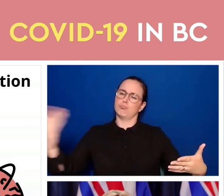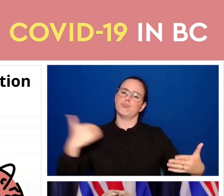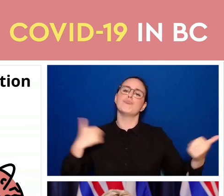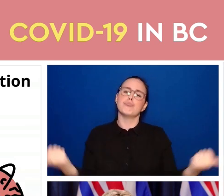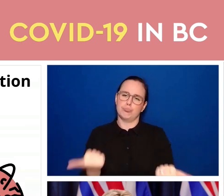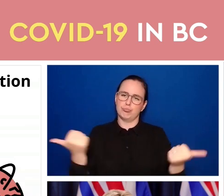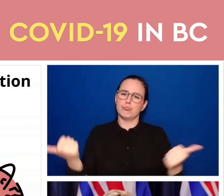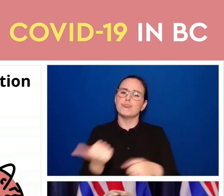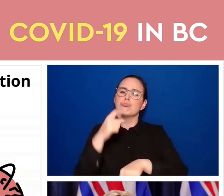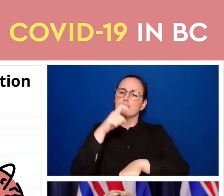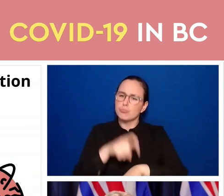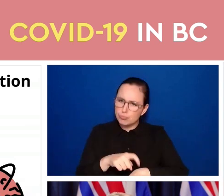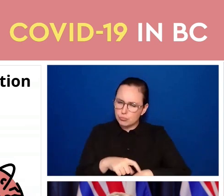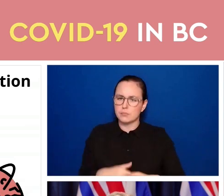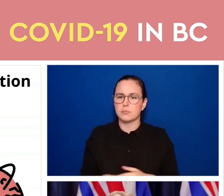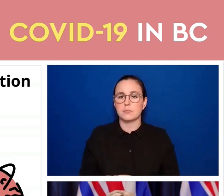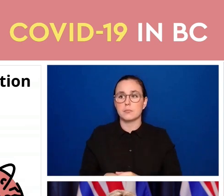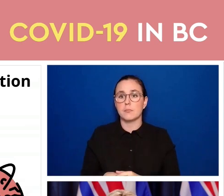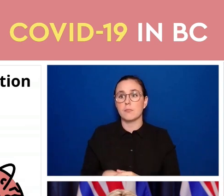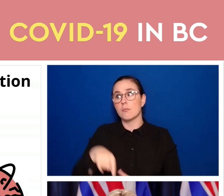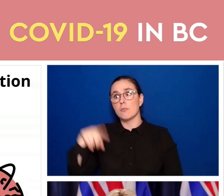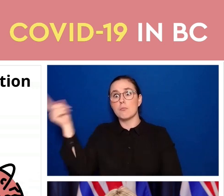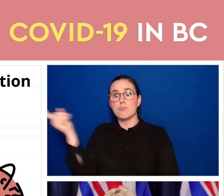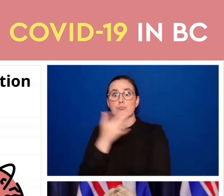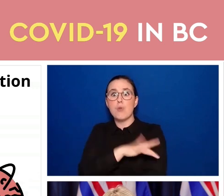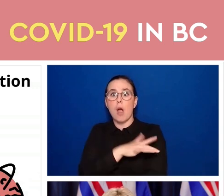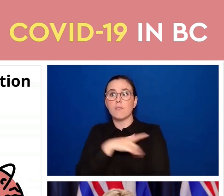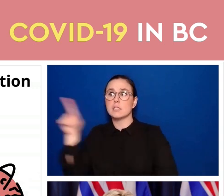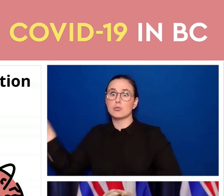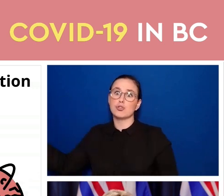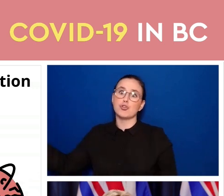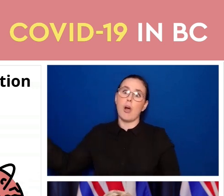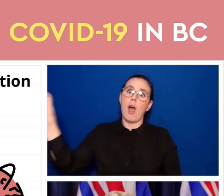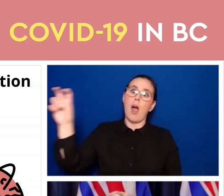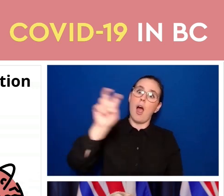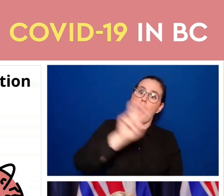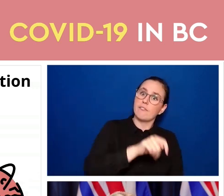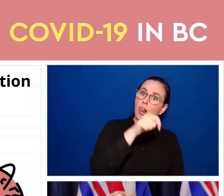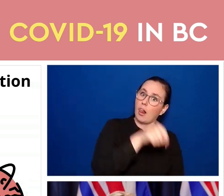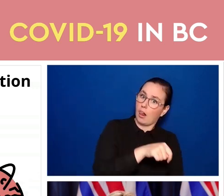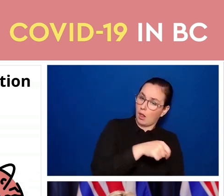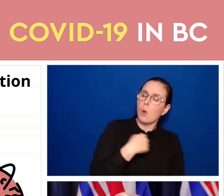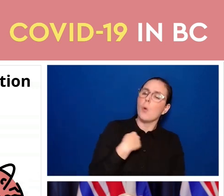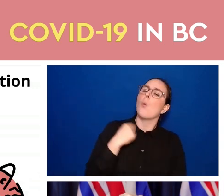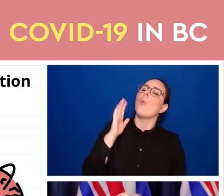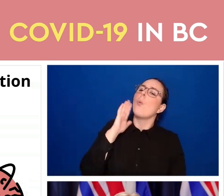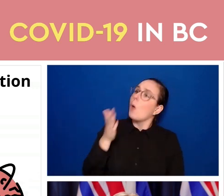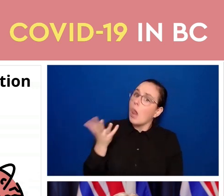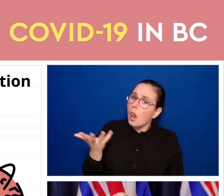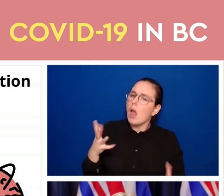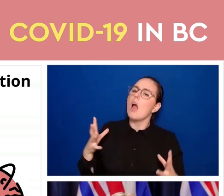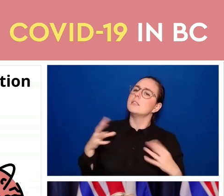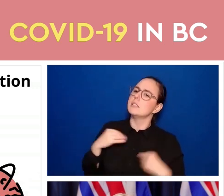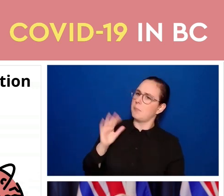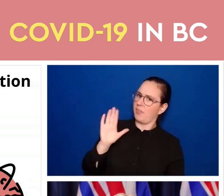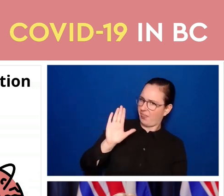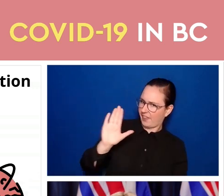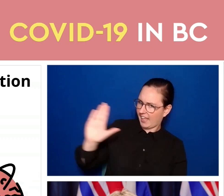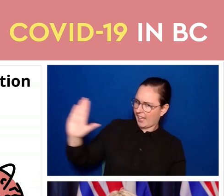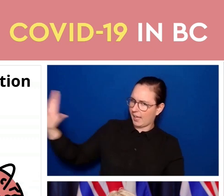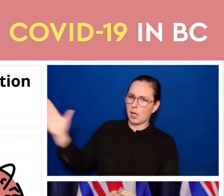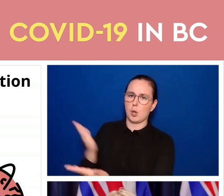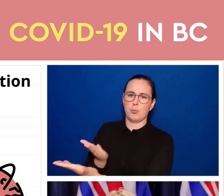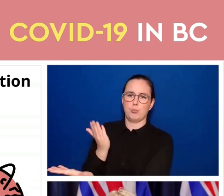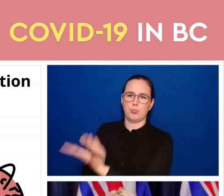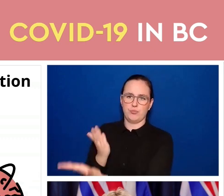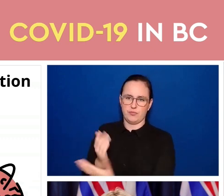their proof of vaccination, especially from other Canadian provinces and territories. You have to show your provincial or territorial officially